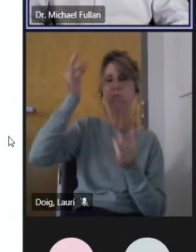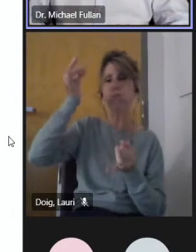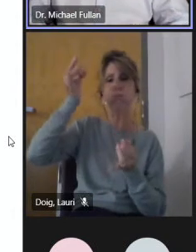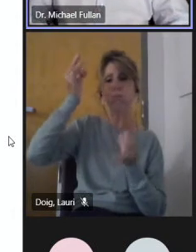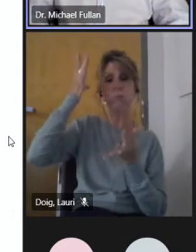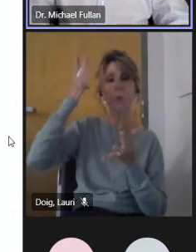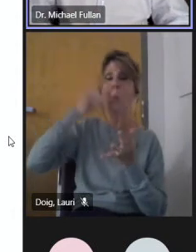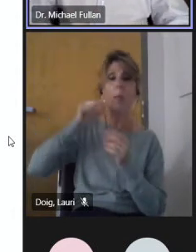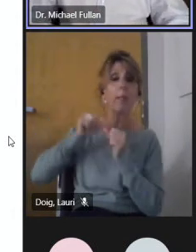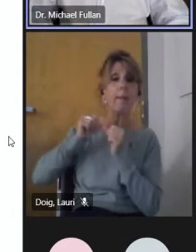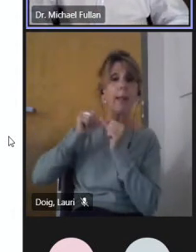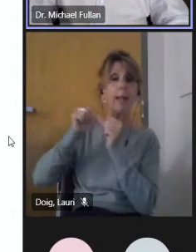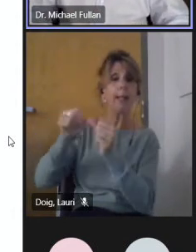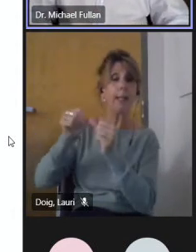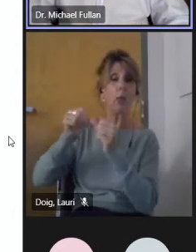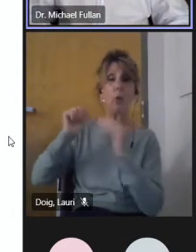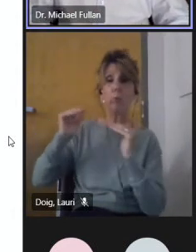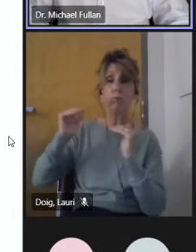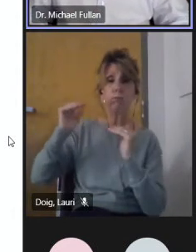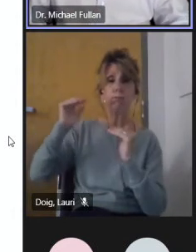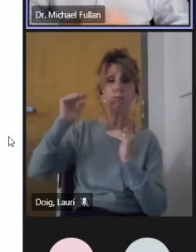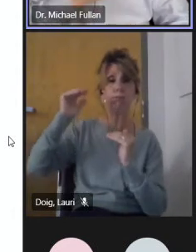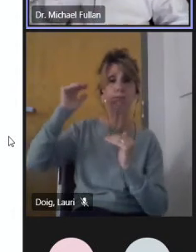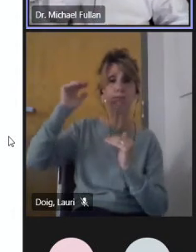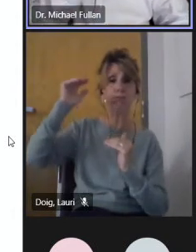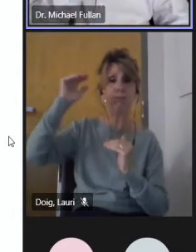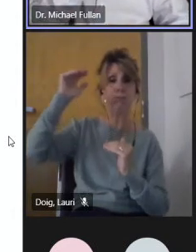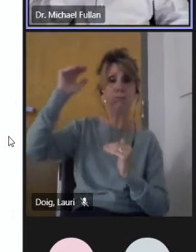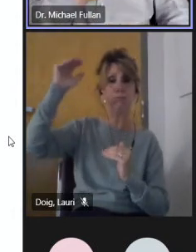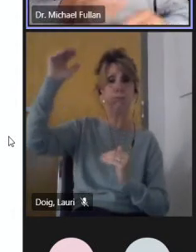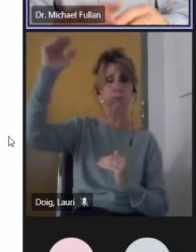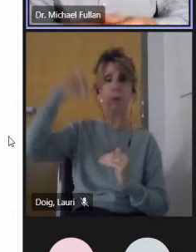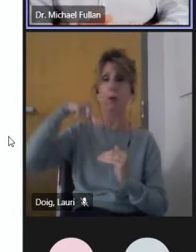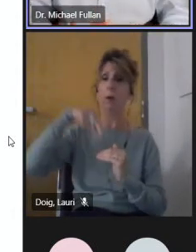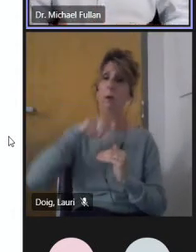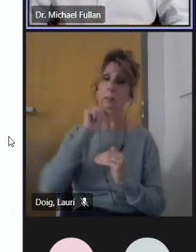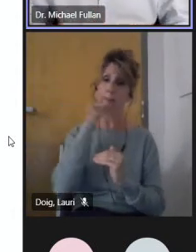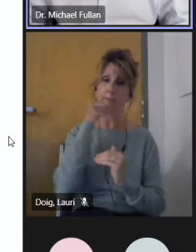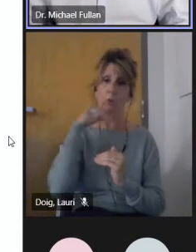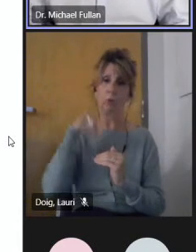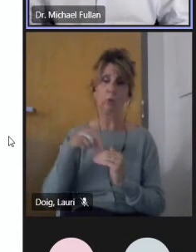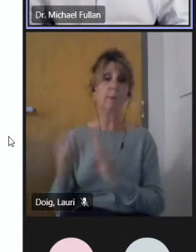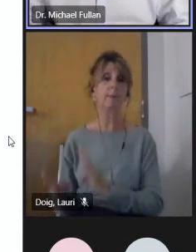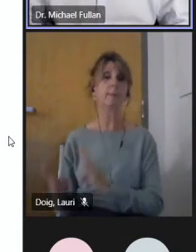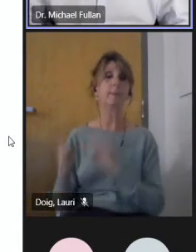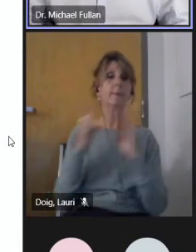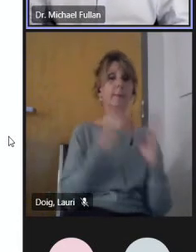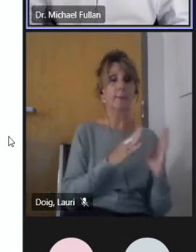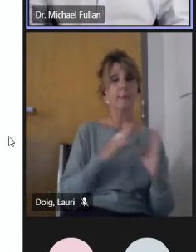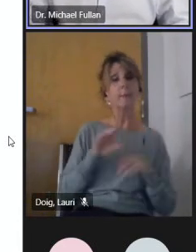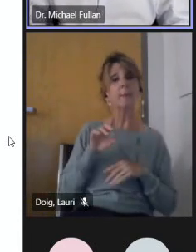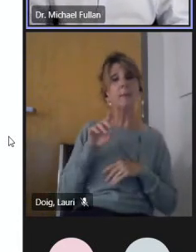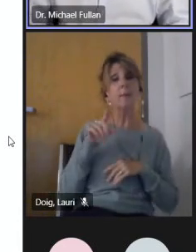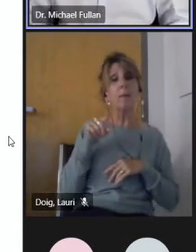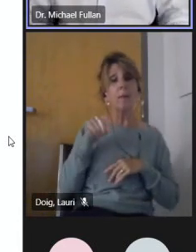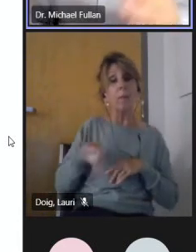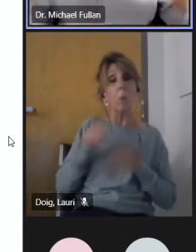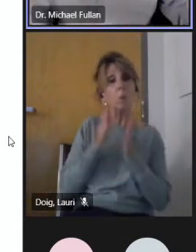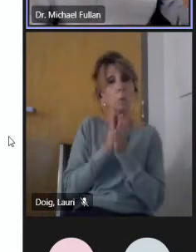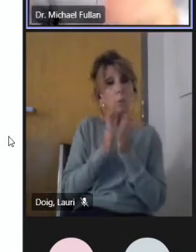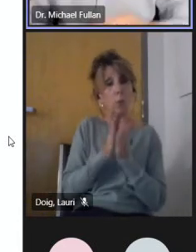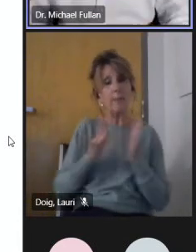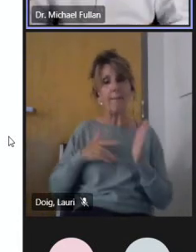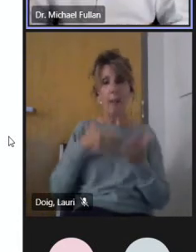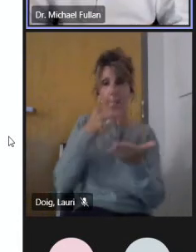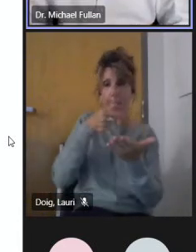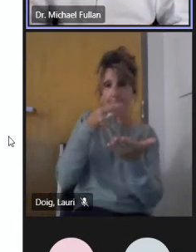any ending that could be good. But these analysis also has said there's a different way of looking at money and what I